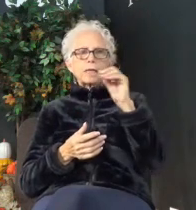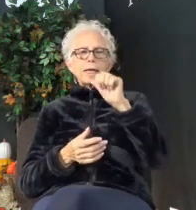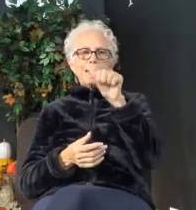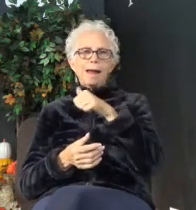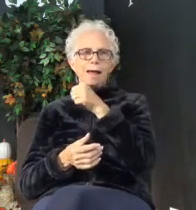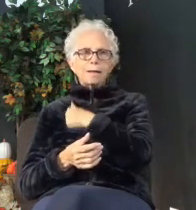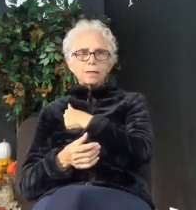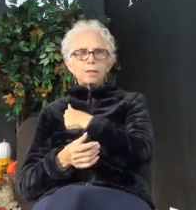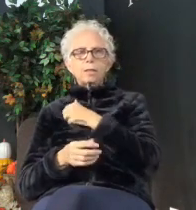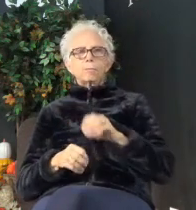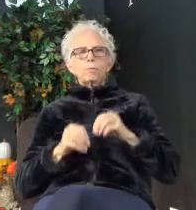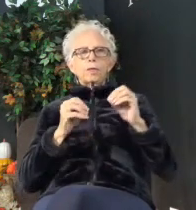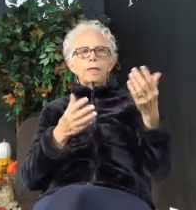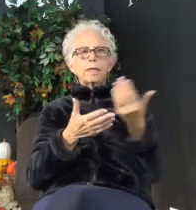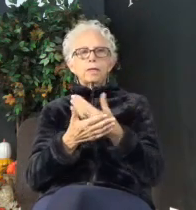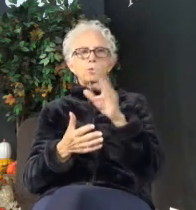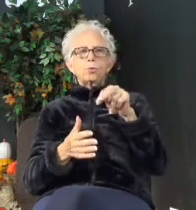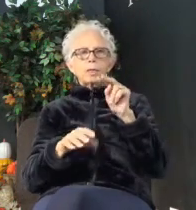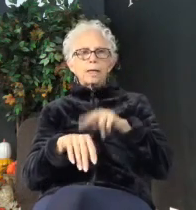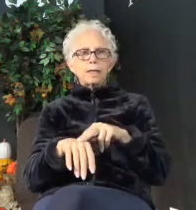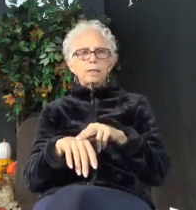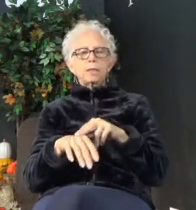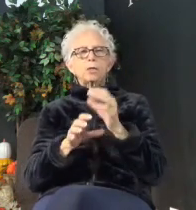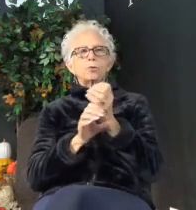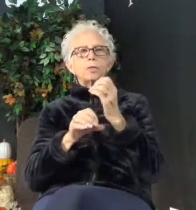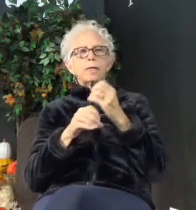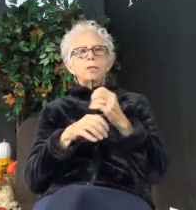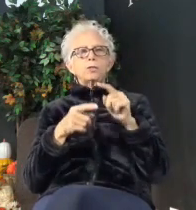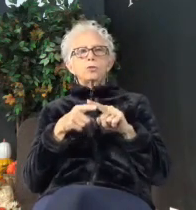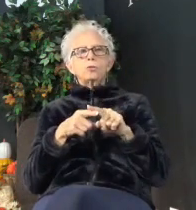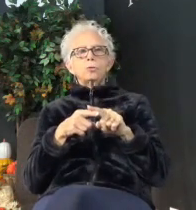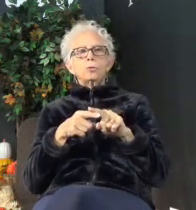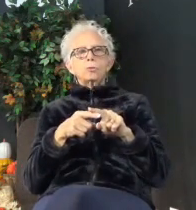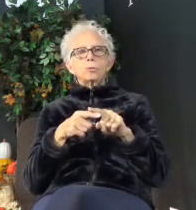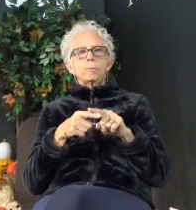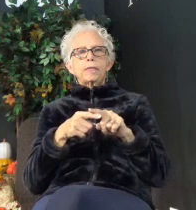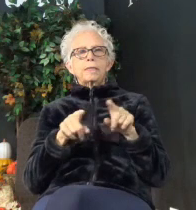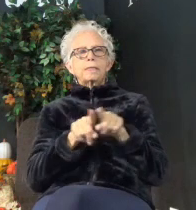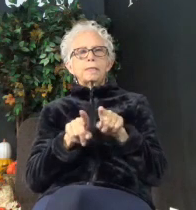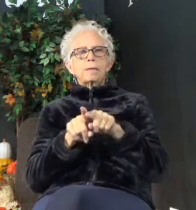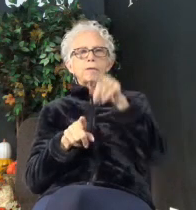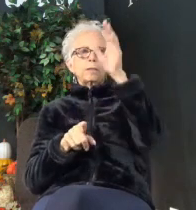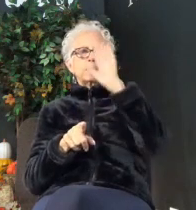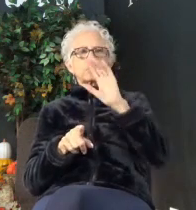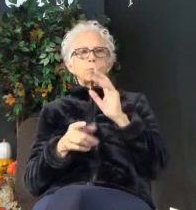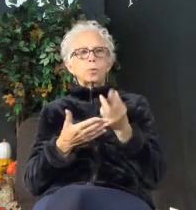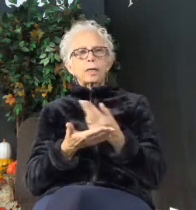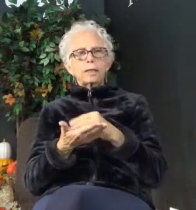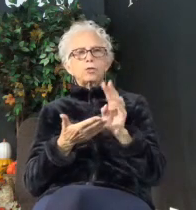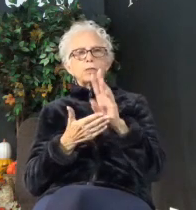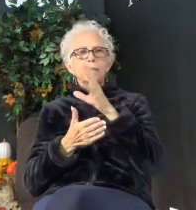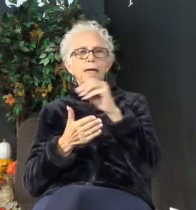Put on a new nature, created to be like God, truly righteous and holy.